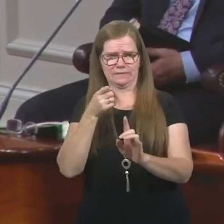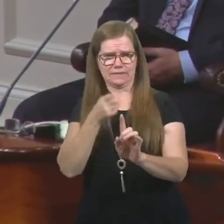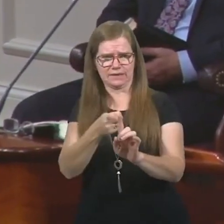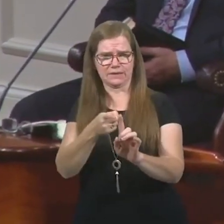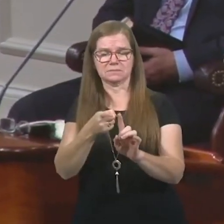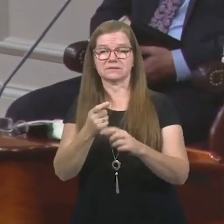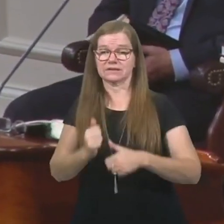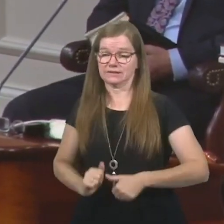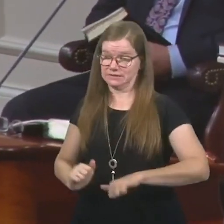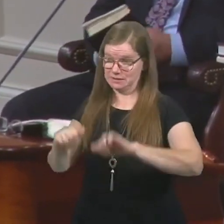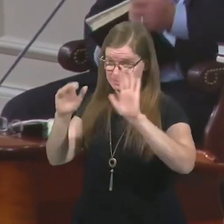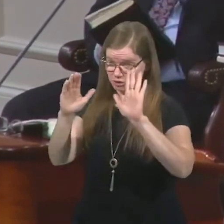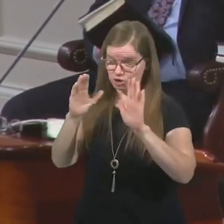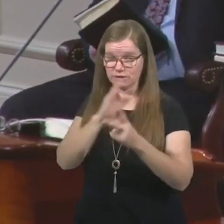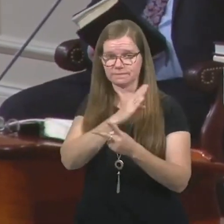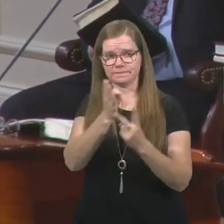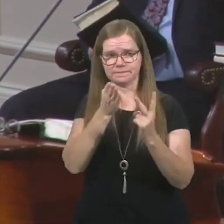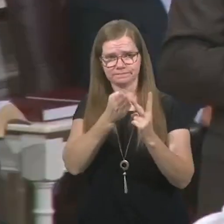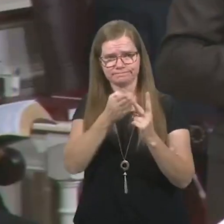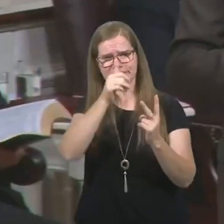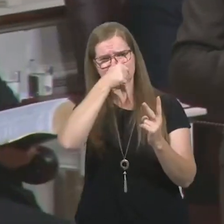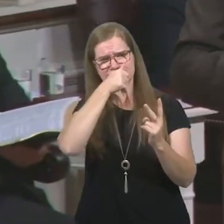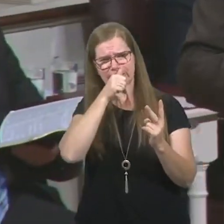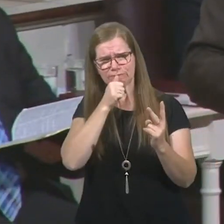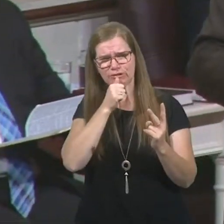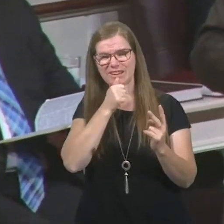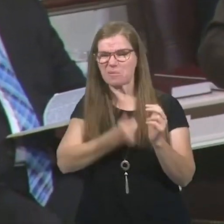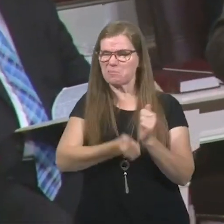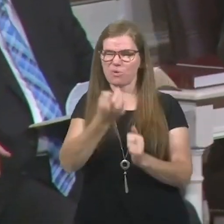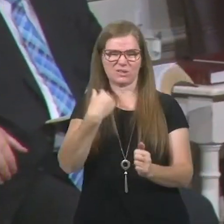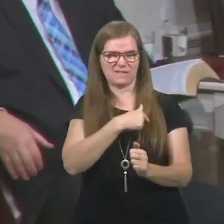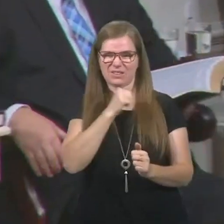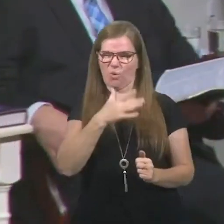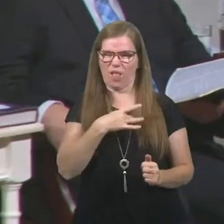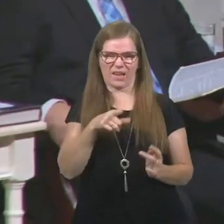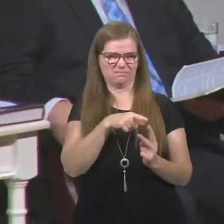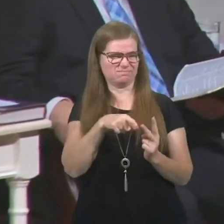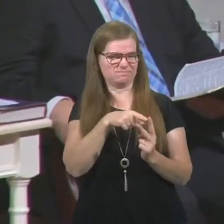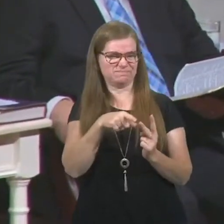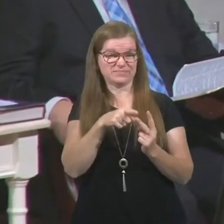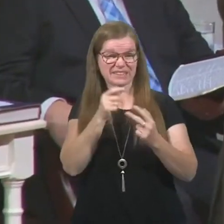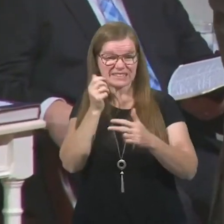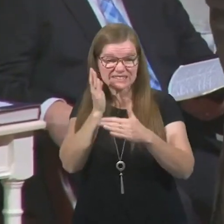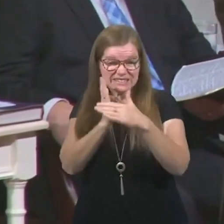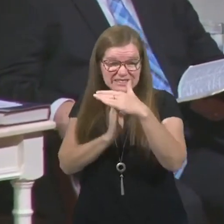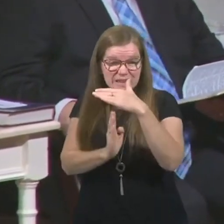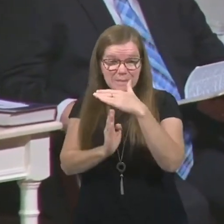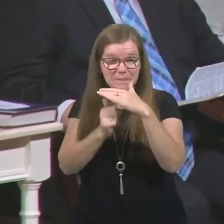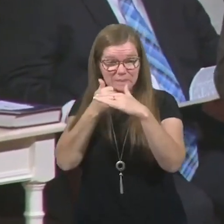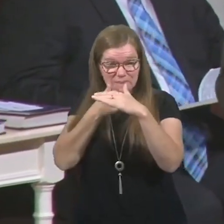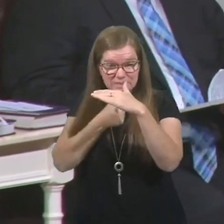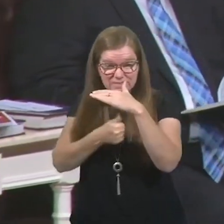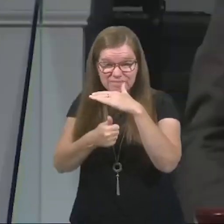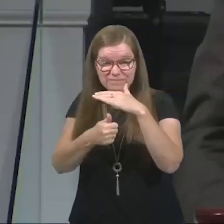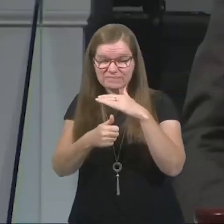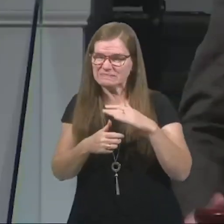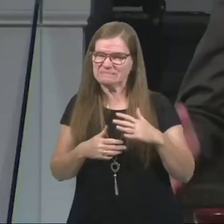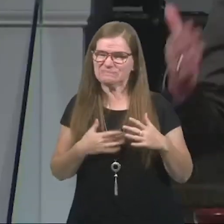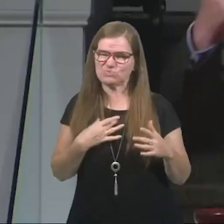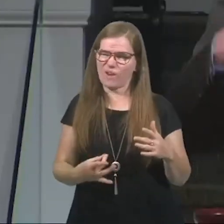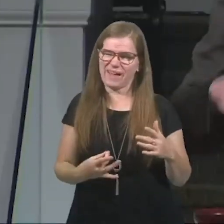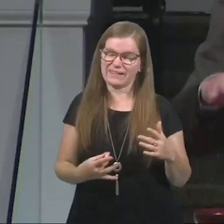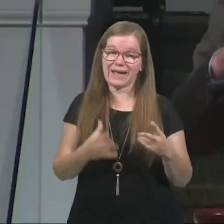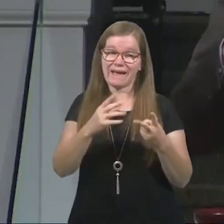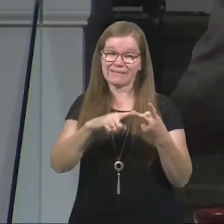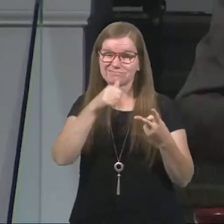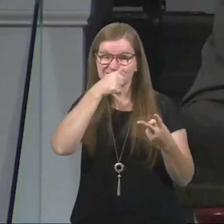The other one is suffering. Most of us, we don't like those two concepts. Submitting, coming underneath the authority of another, and